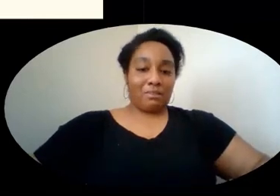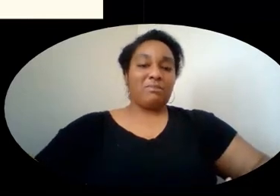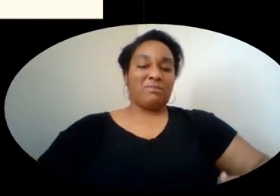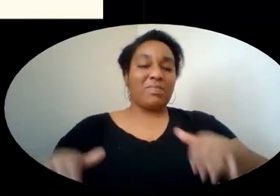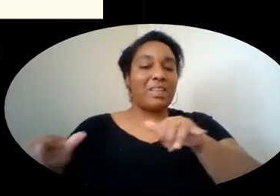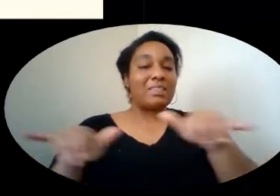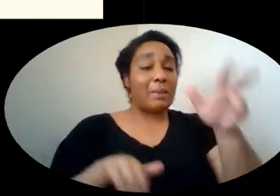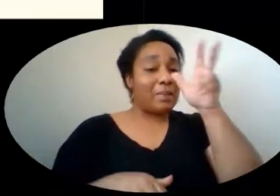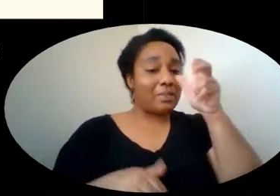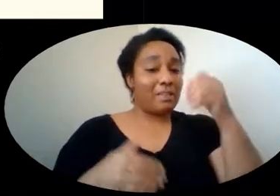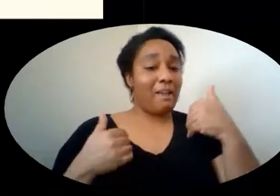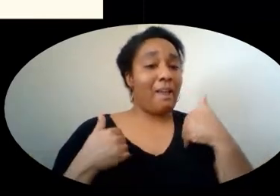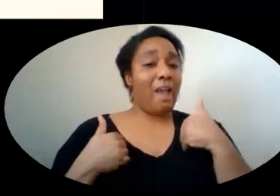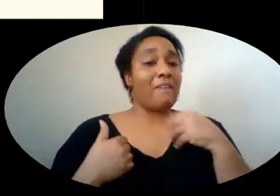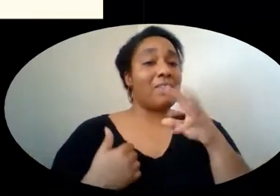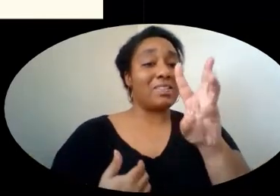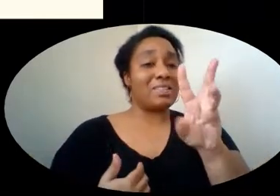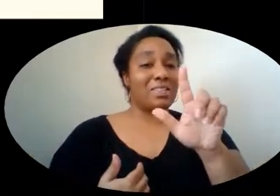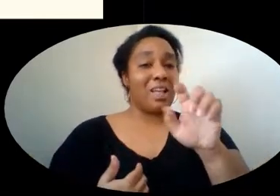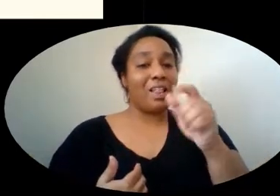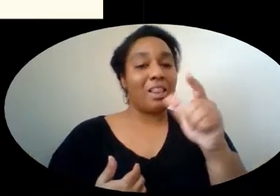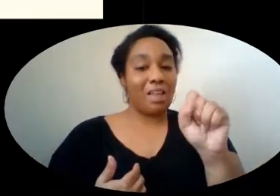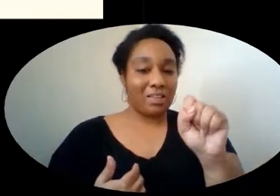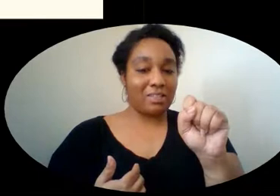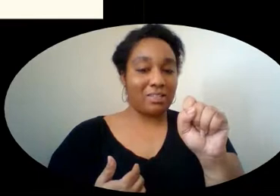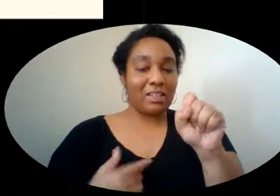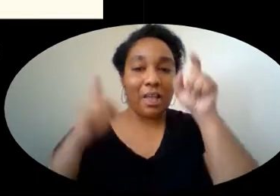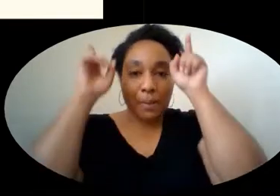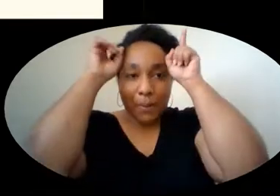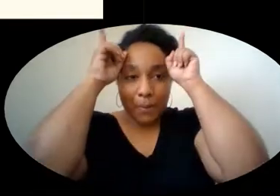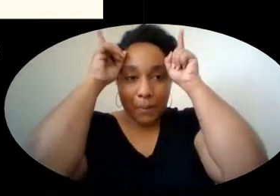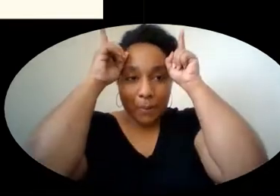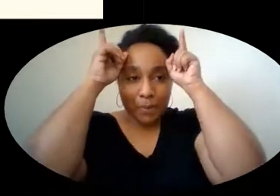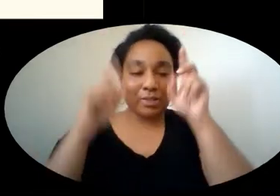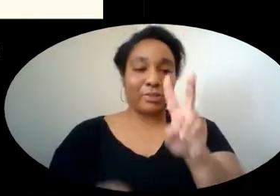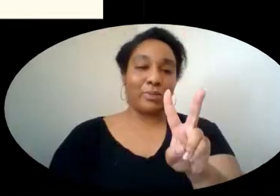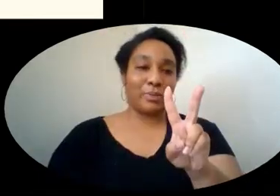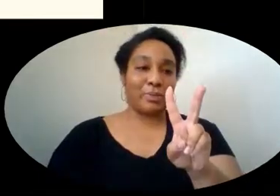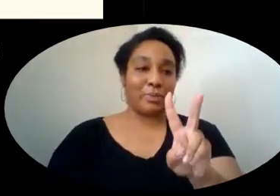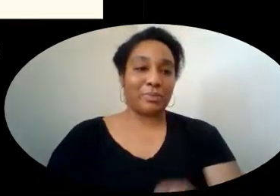like insects, they also have three pairs of legs and two antennas.